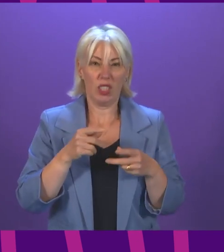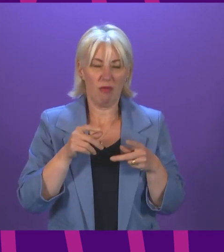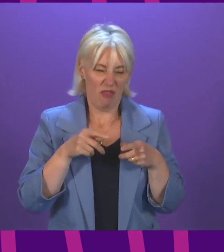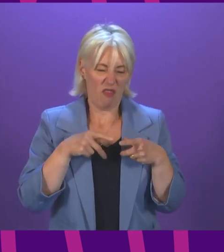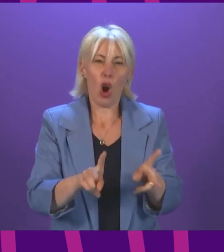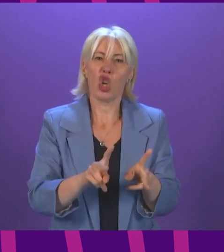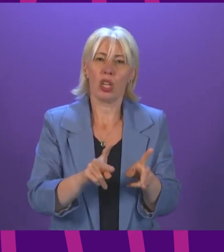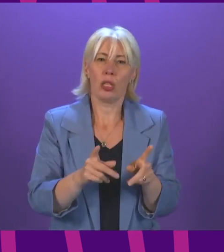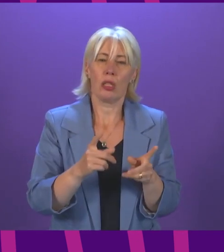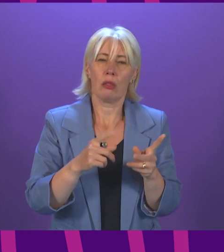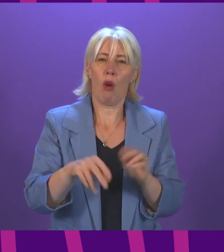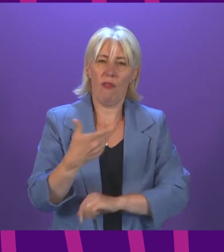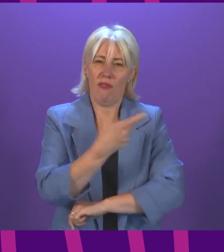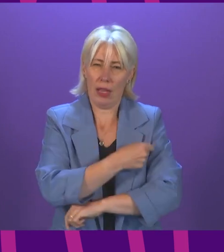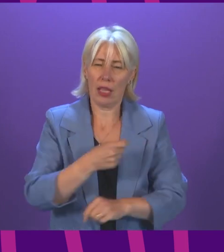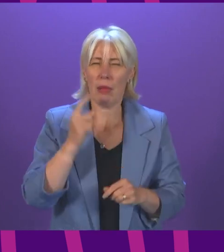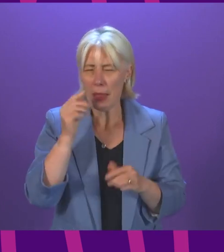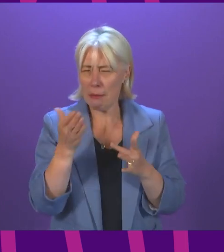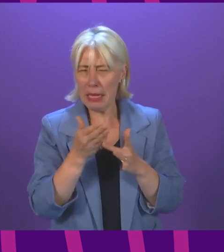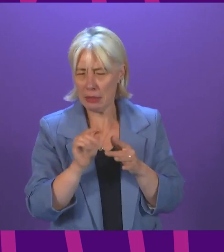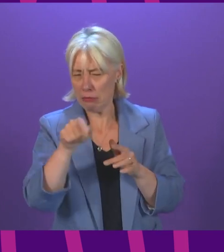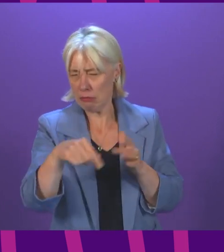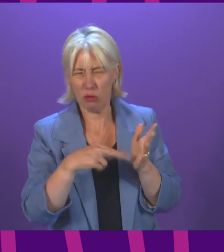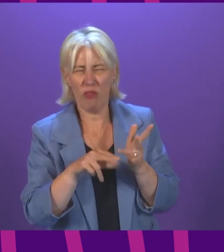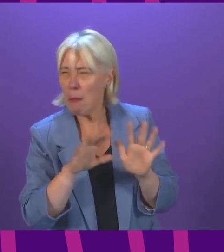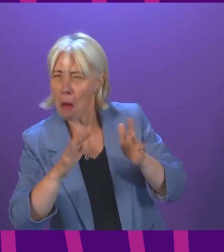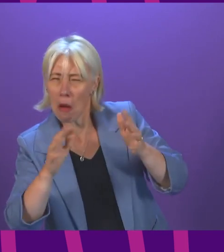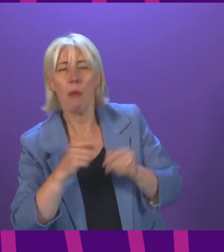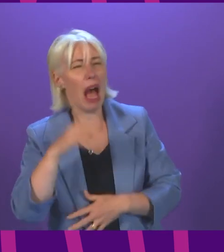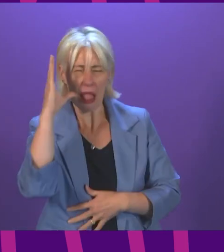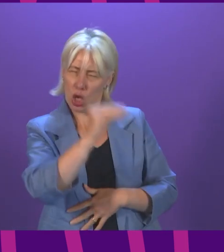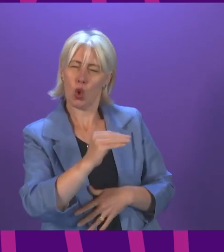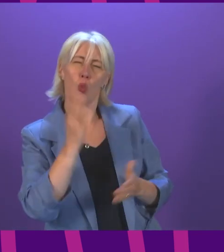I think, mid next month. But I will come back to the member with further detail.